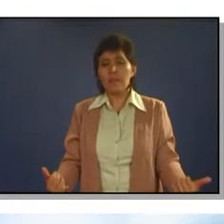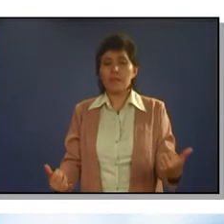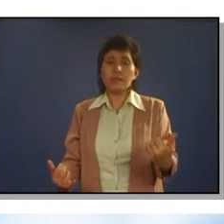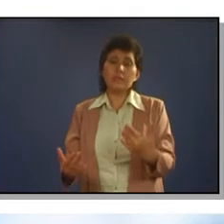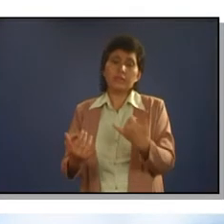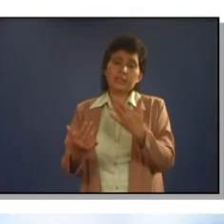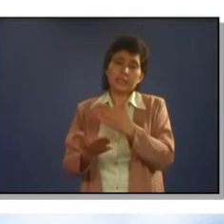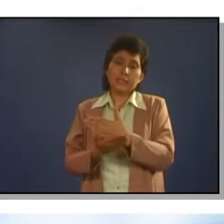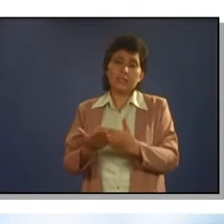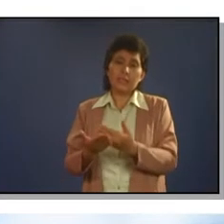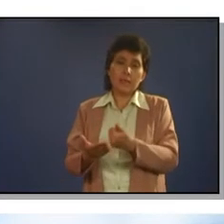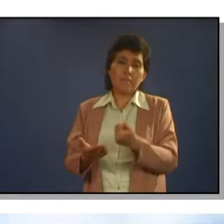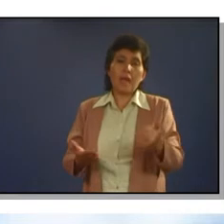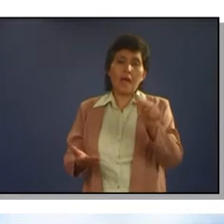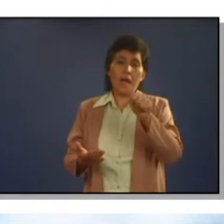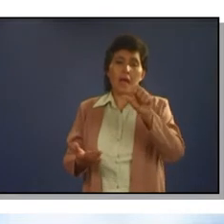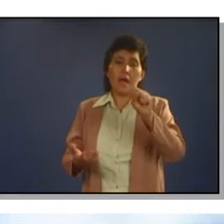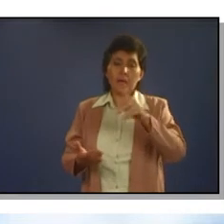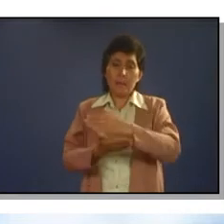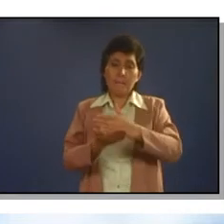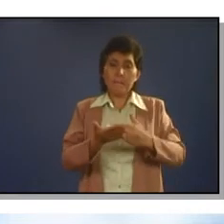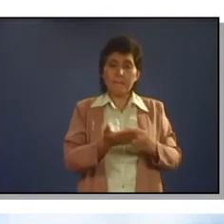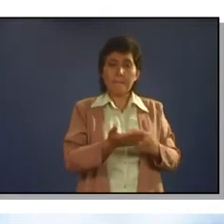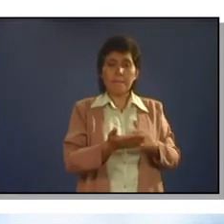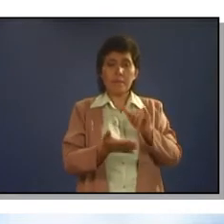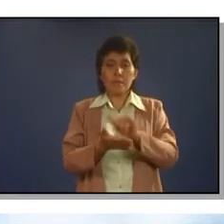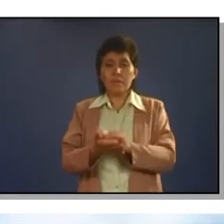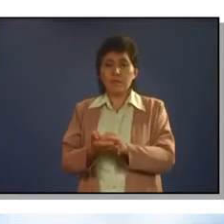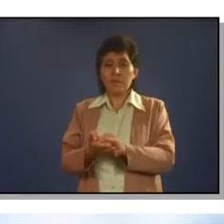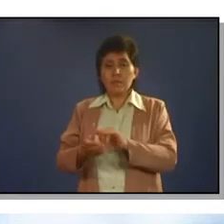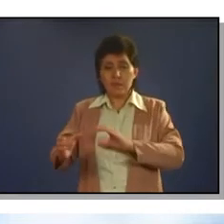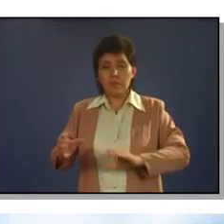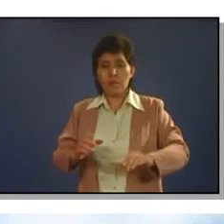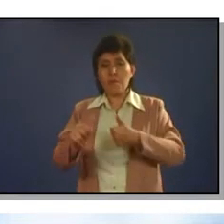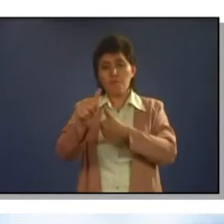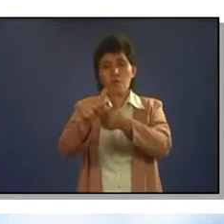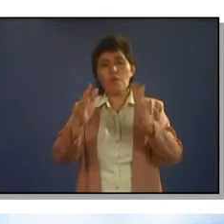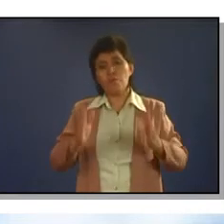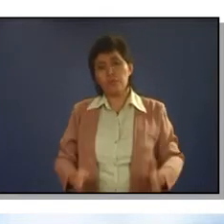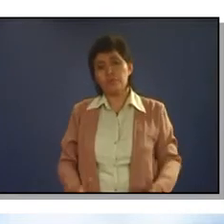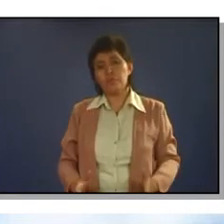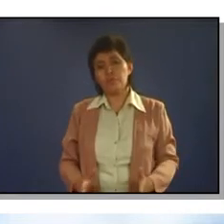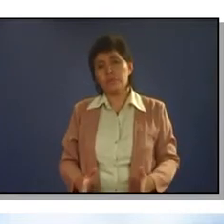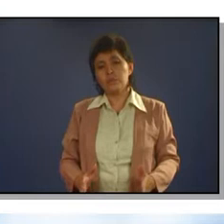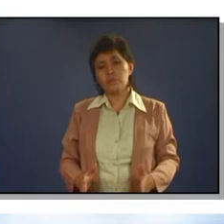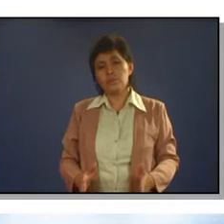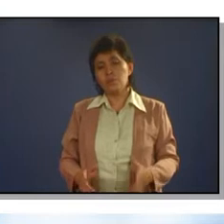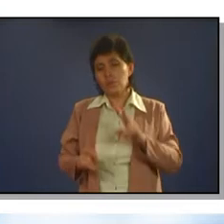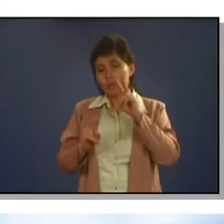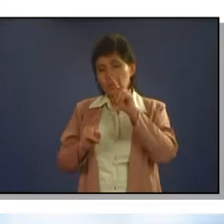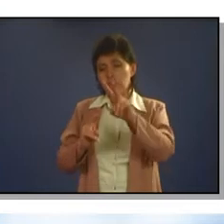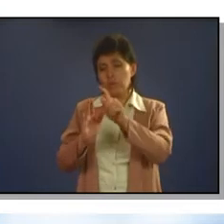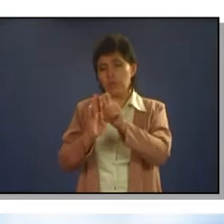now some characteristic of the followers now do you look in terms of internal or